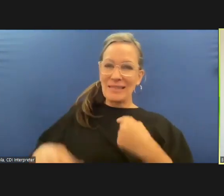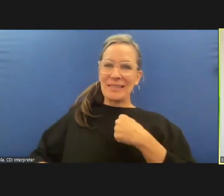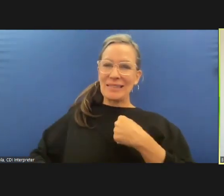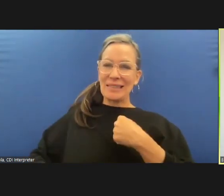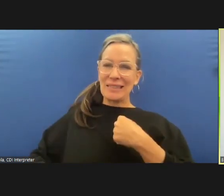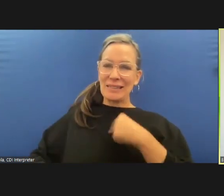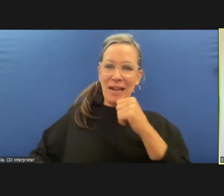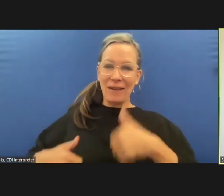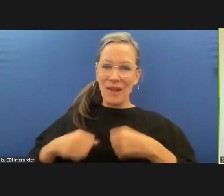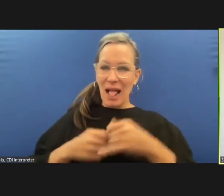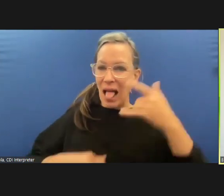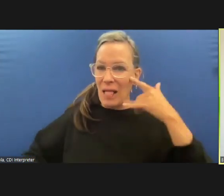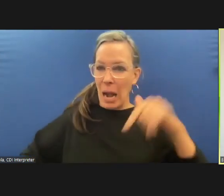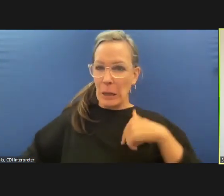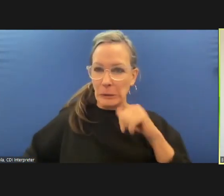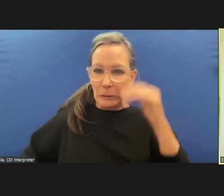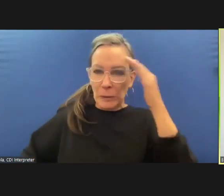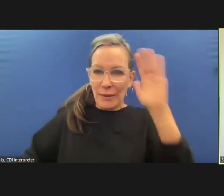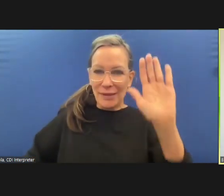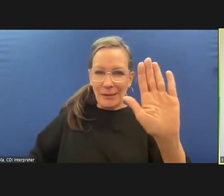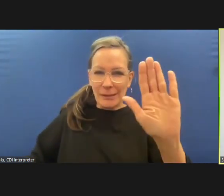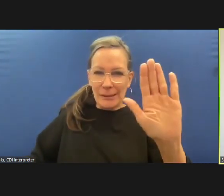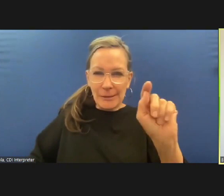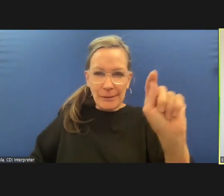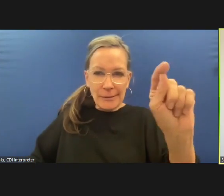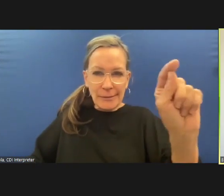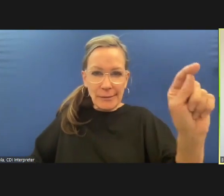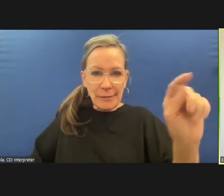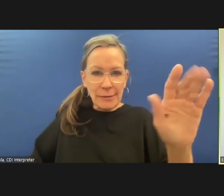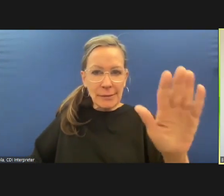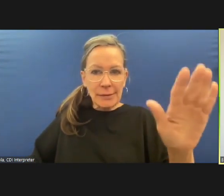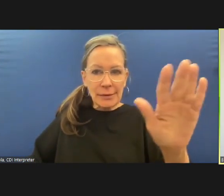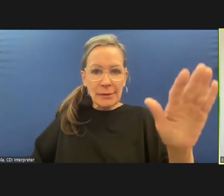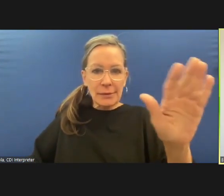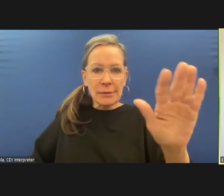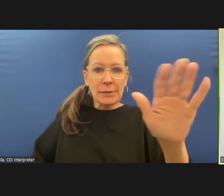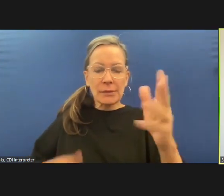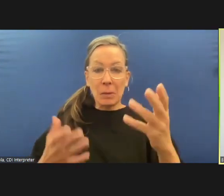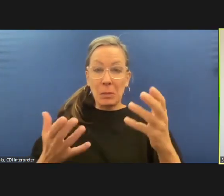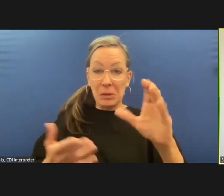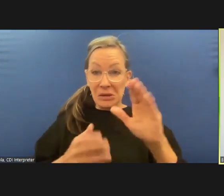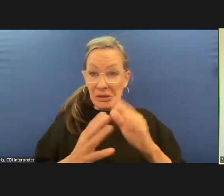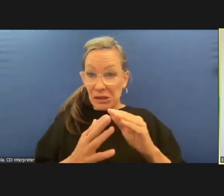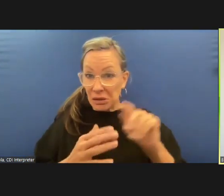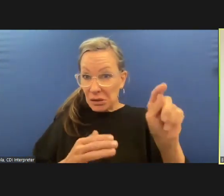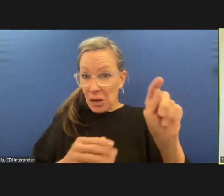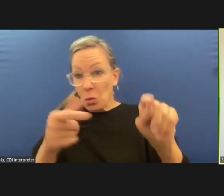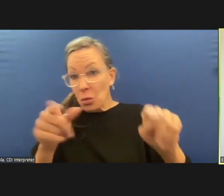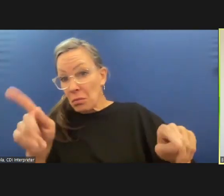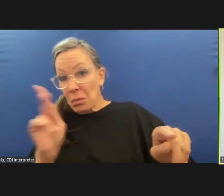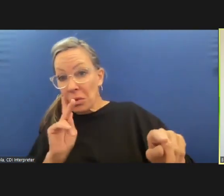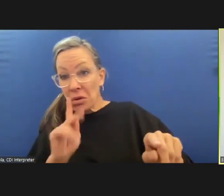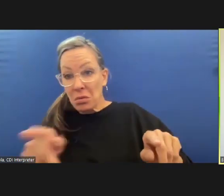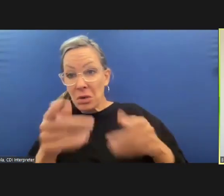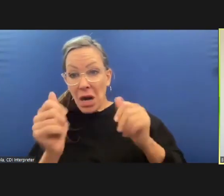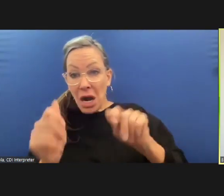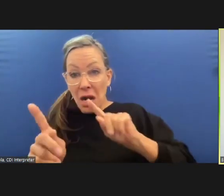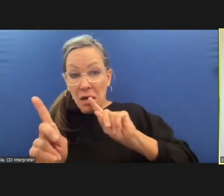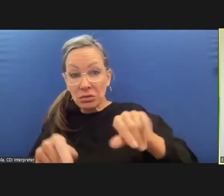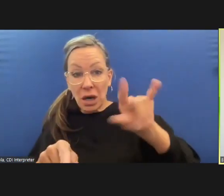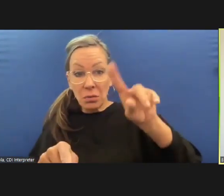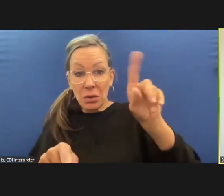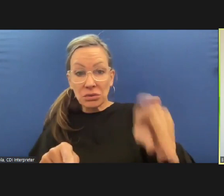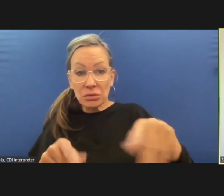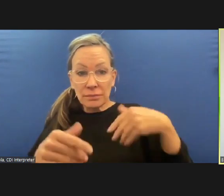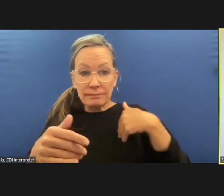different places um maybe there's someone who knows who could stick something in the chat um but it many places have said